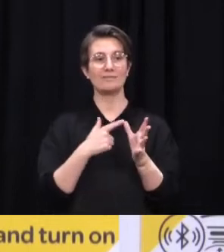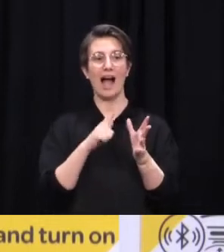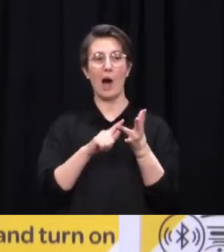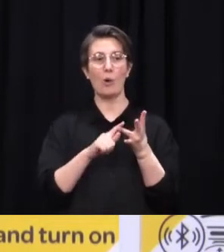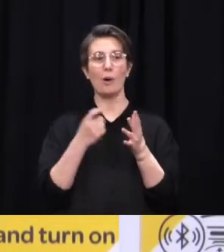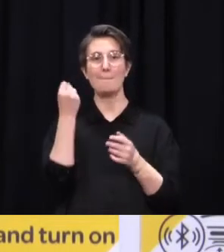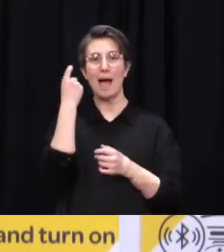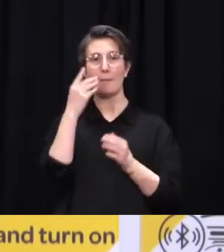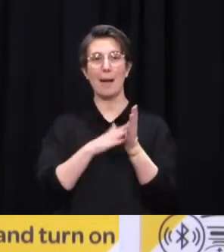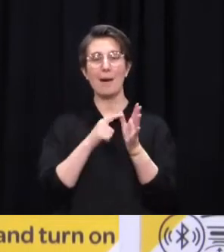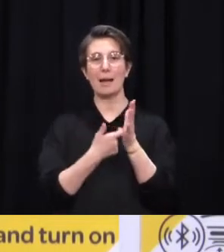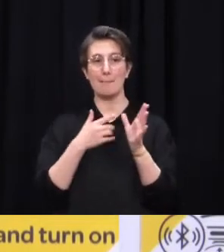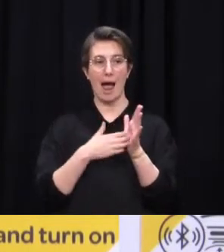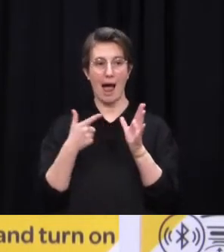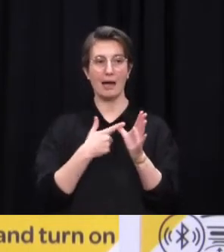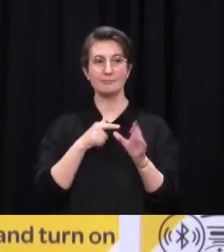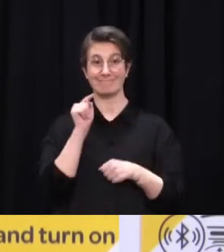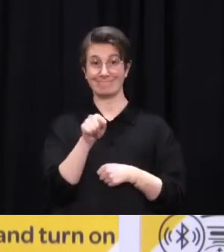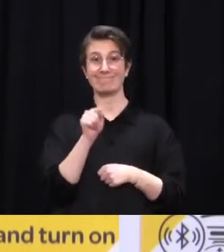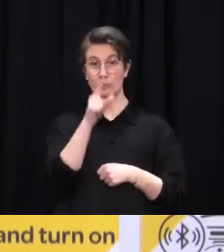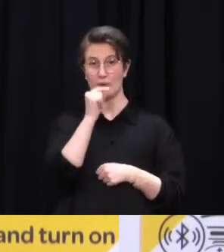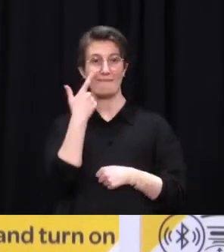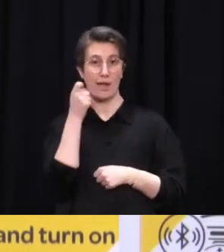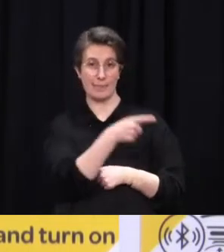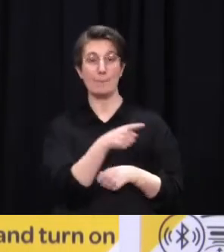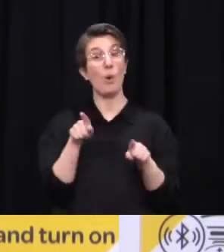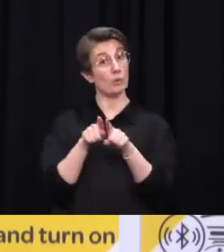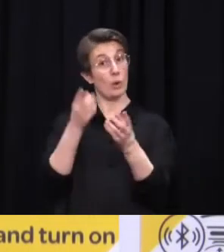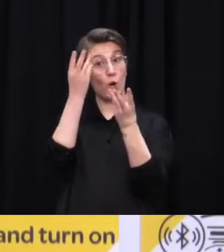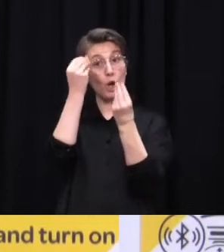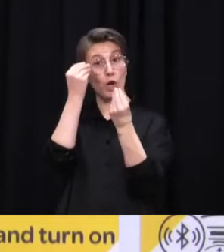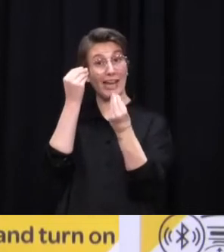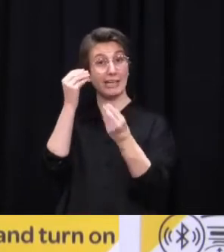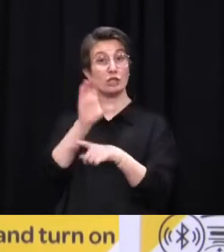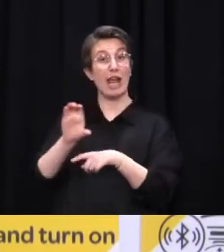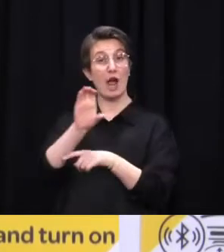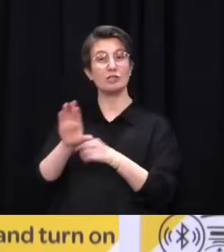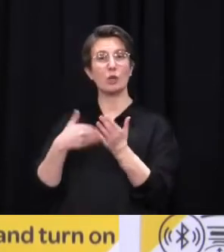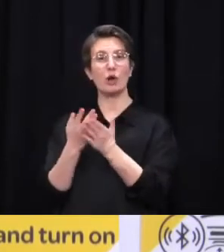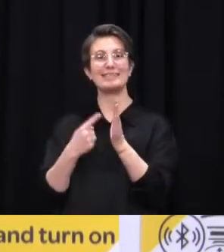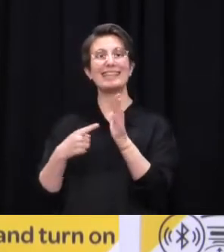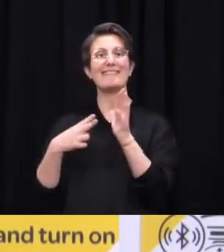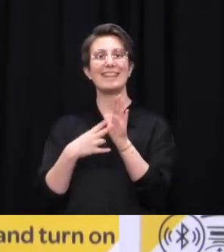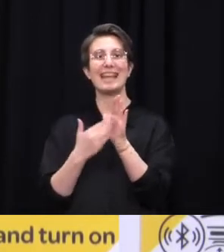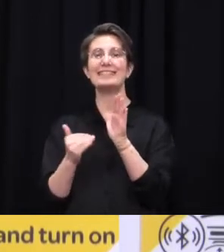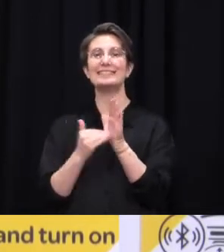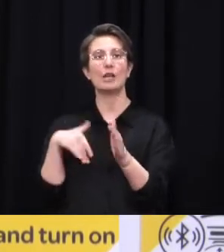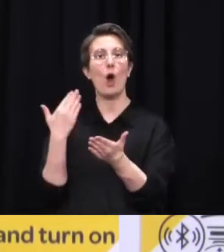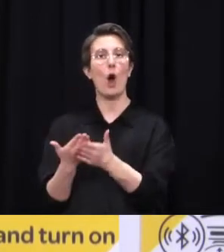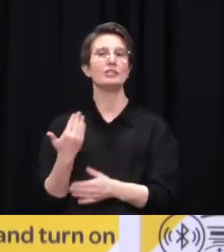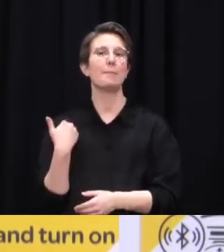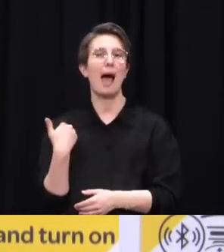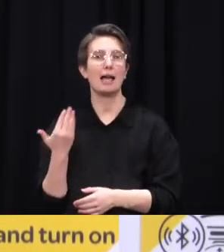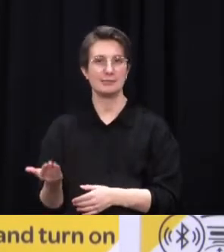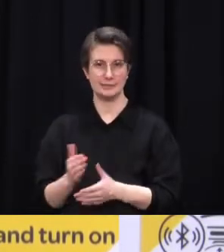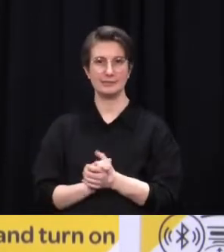lockdown continue to be available to TVNZ on demand. If we do need to extend the use of those services we will be able to